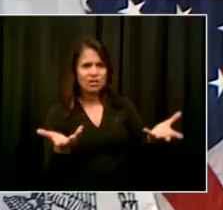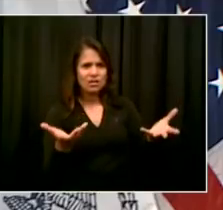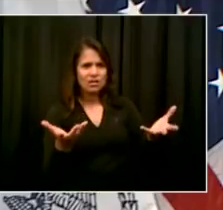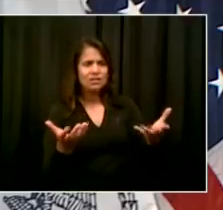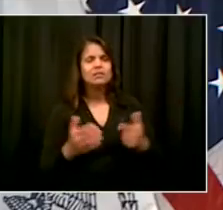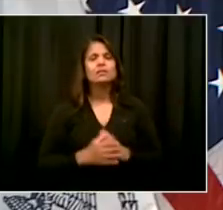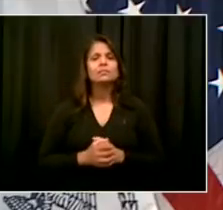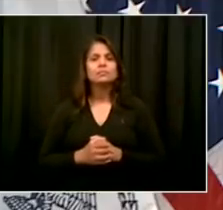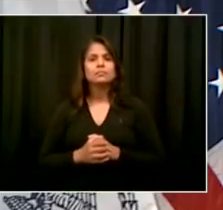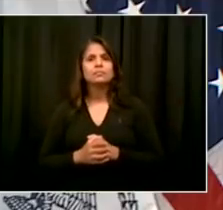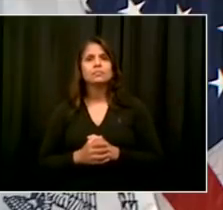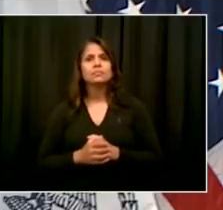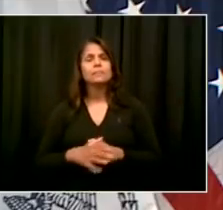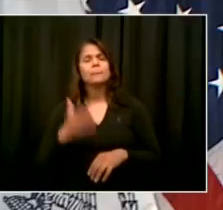say.